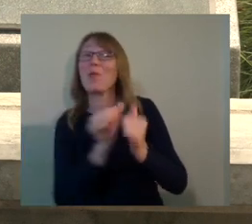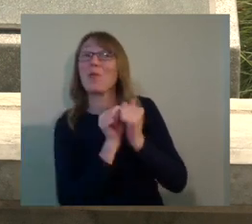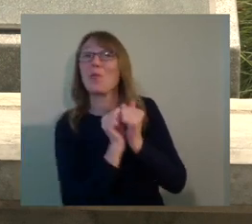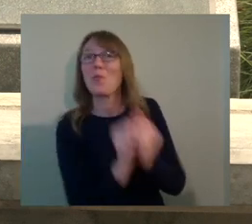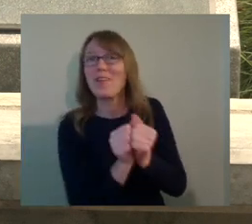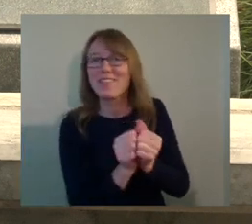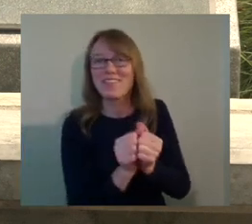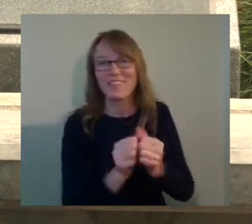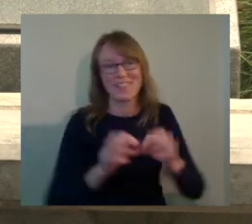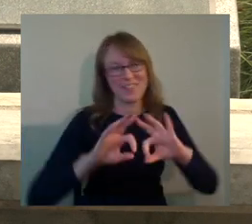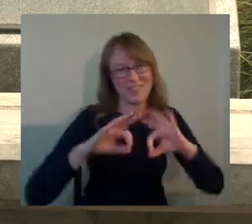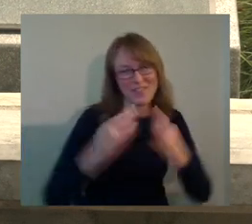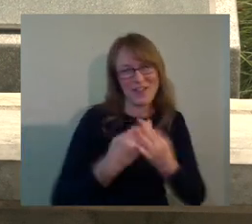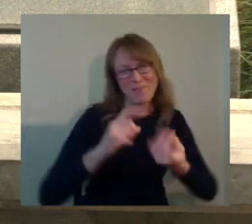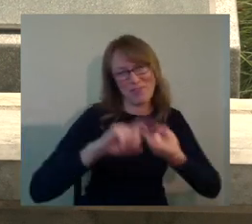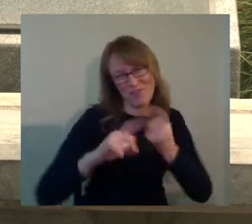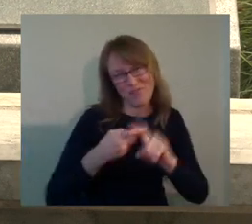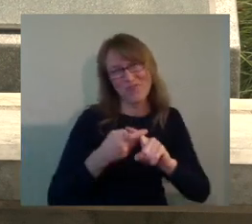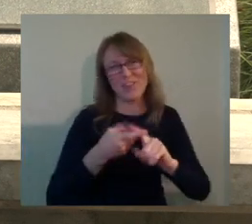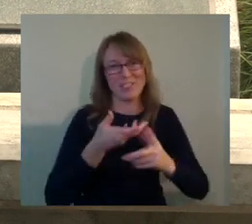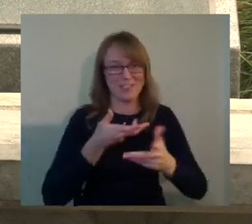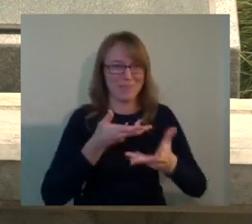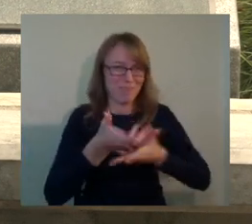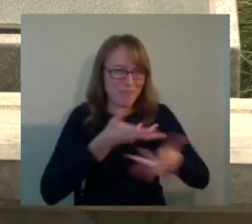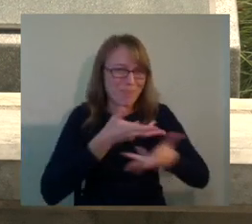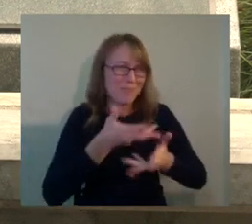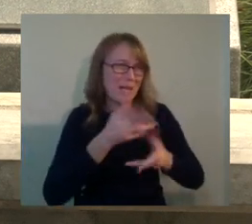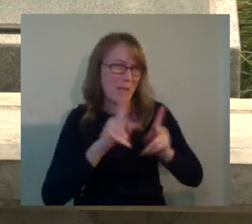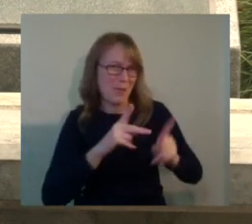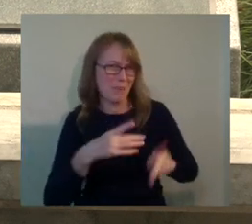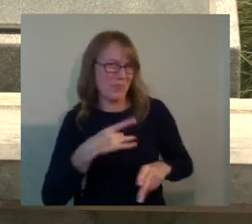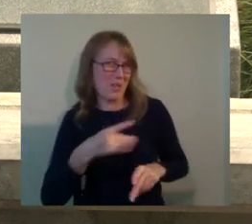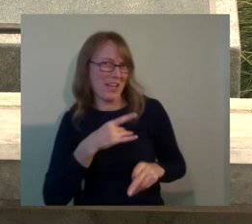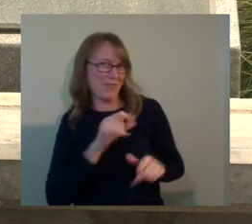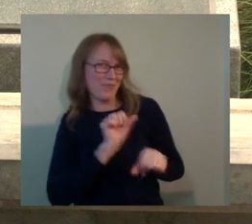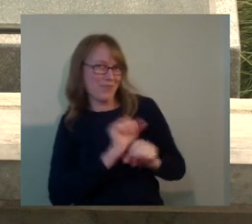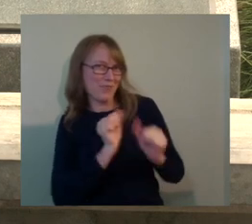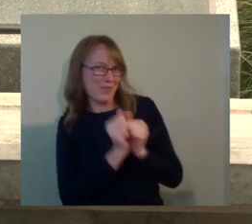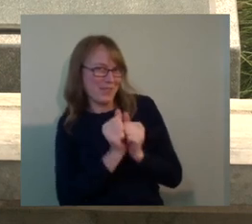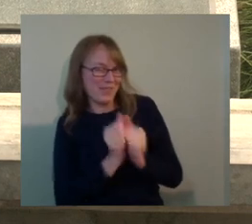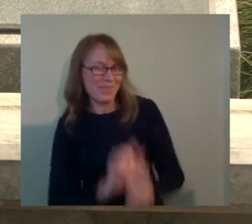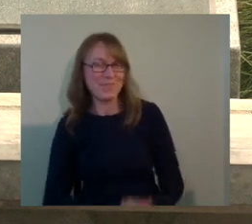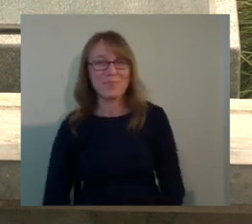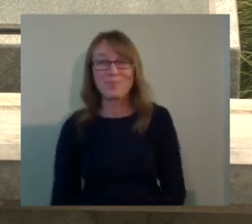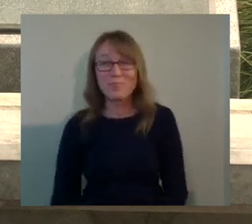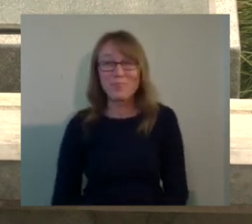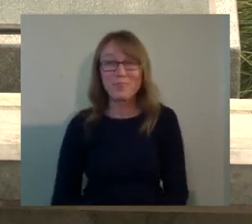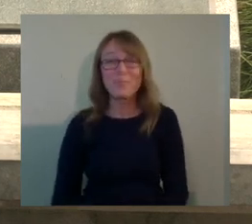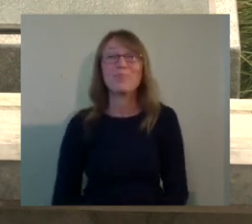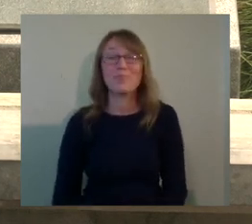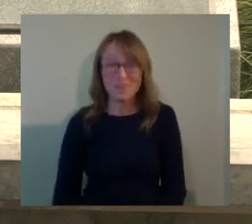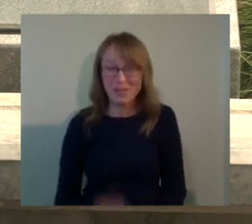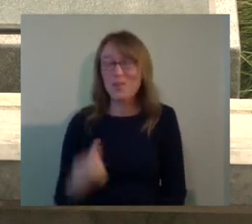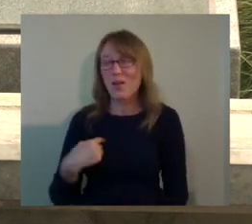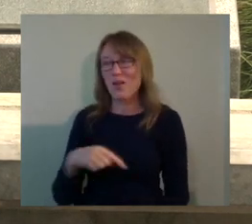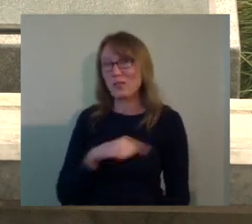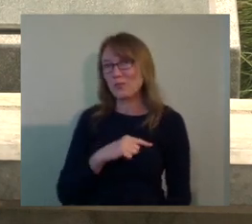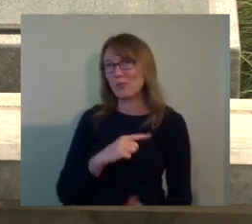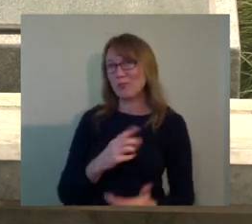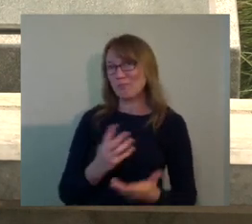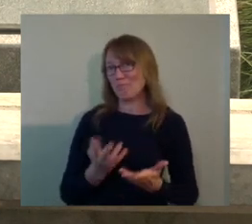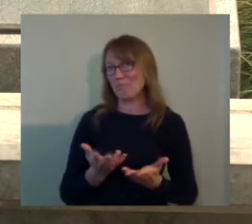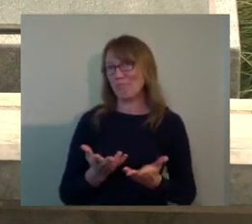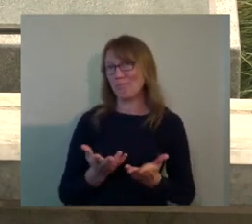your friends, the people who you like to work with. And so as a result of that, we developed the universal design, uh,